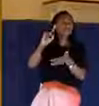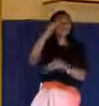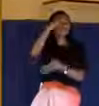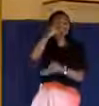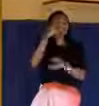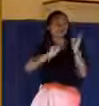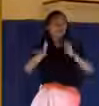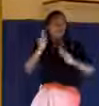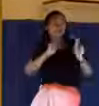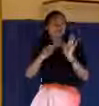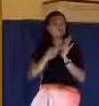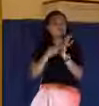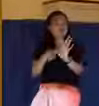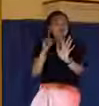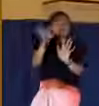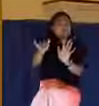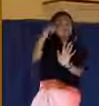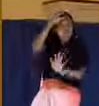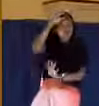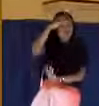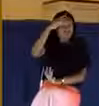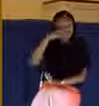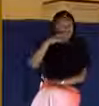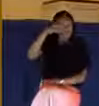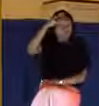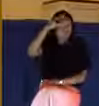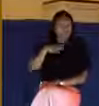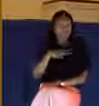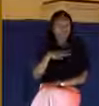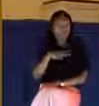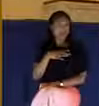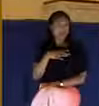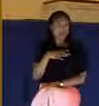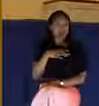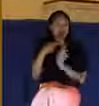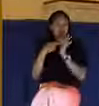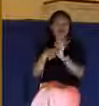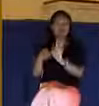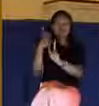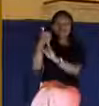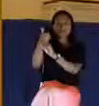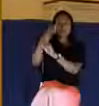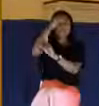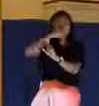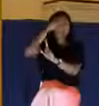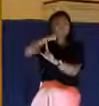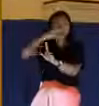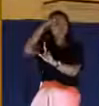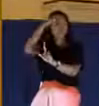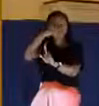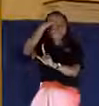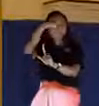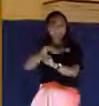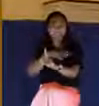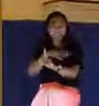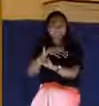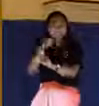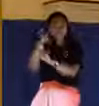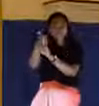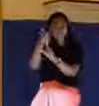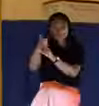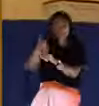And he is focusing on the salvation of Gentiles. And here he is showing the audience that a hardened